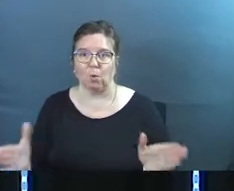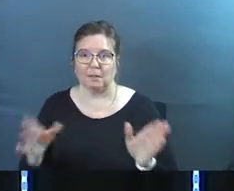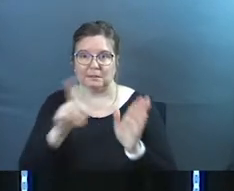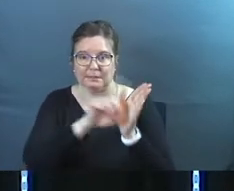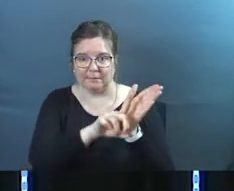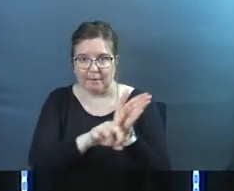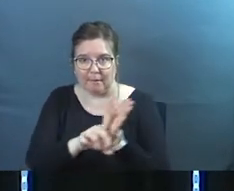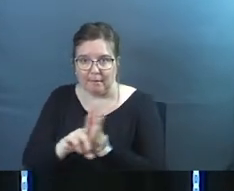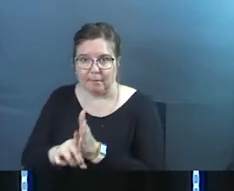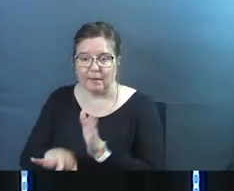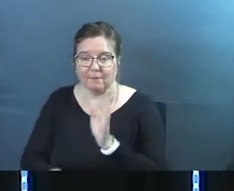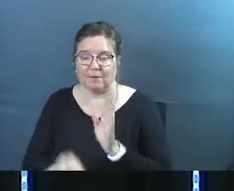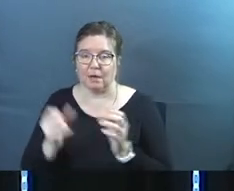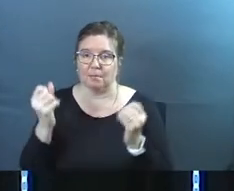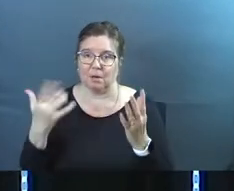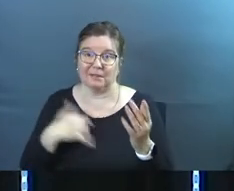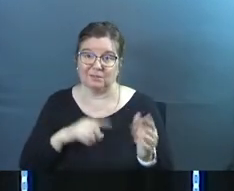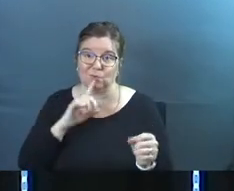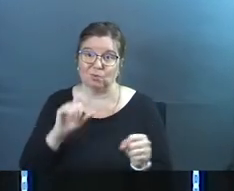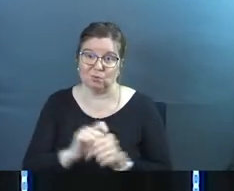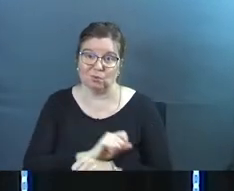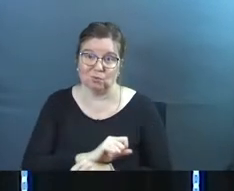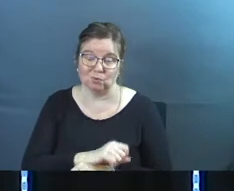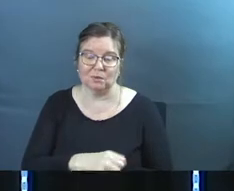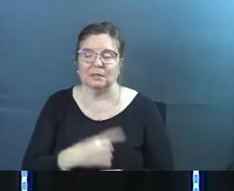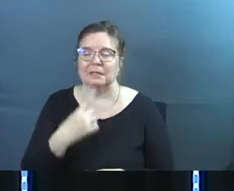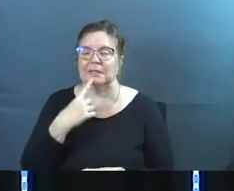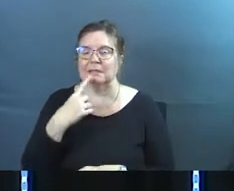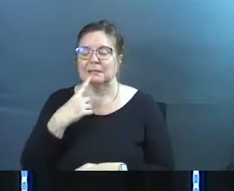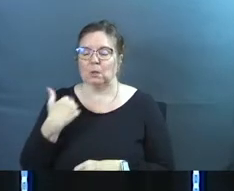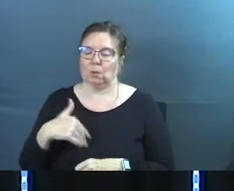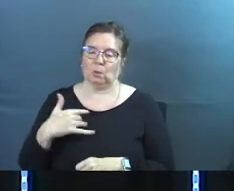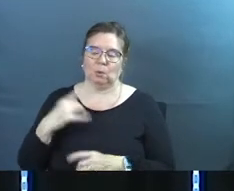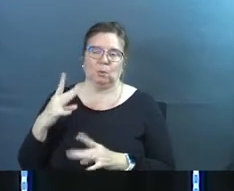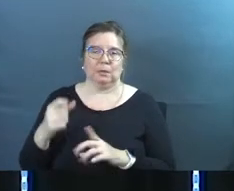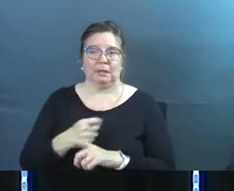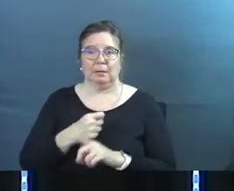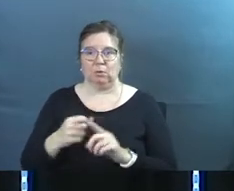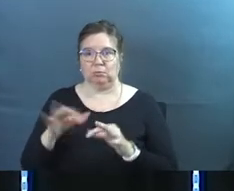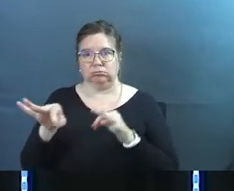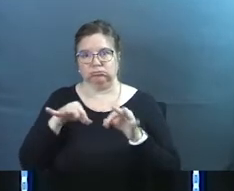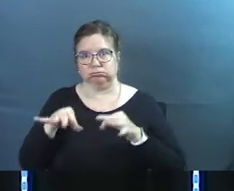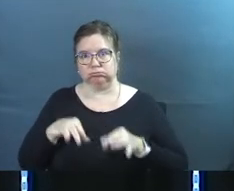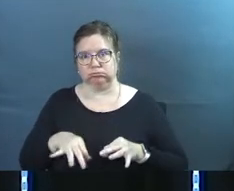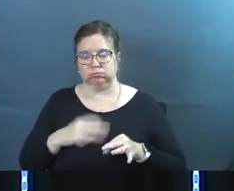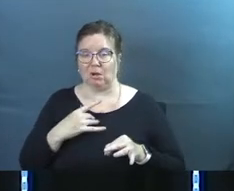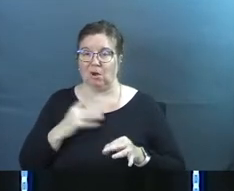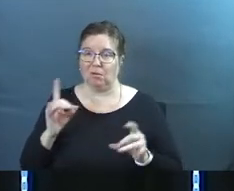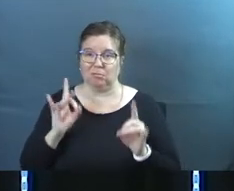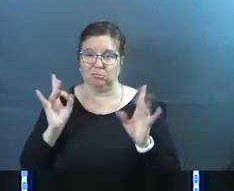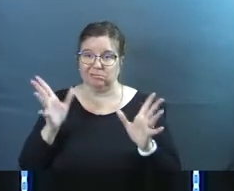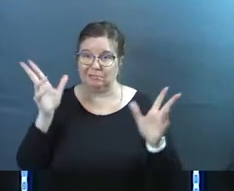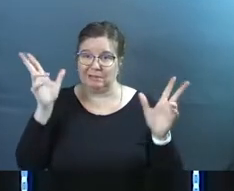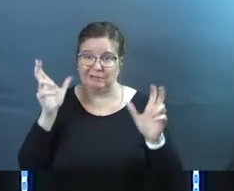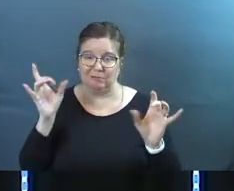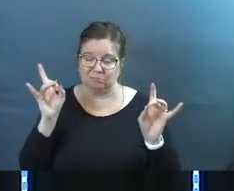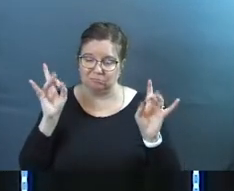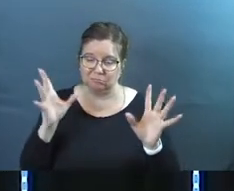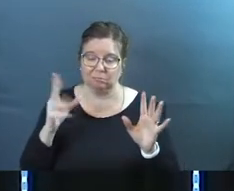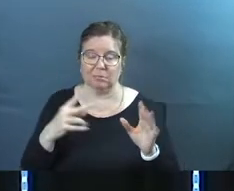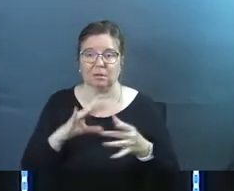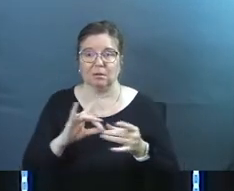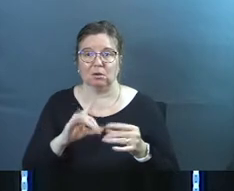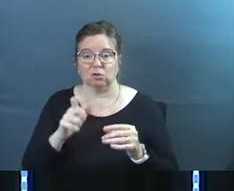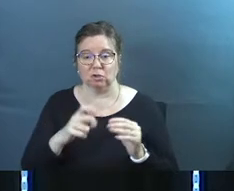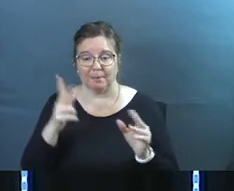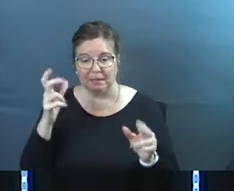investigation and found that much of this was true. He said, The abuse is described in this Houston Chronicle article are pure evil. The voices in